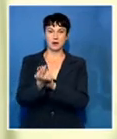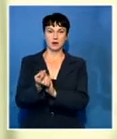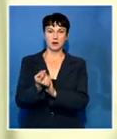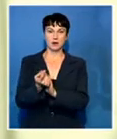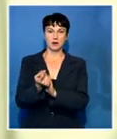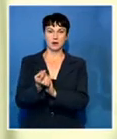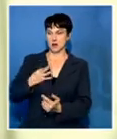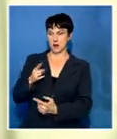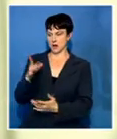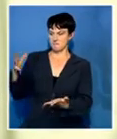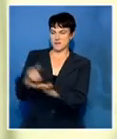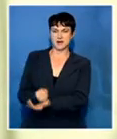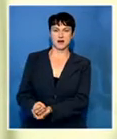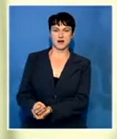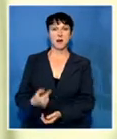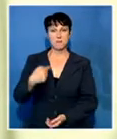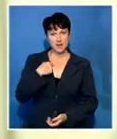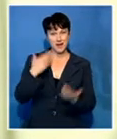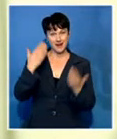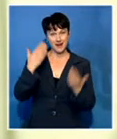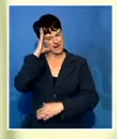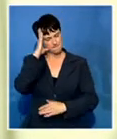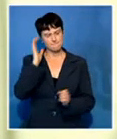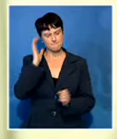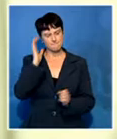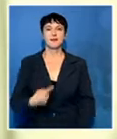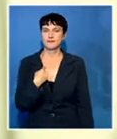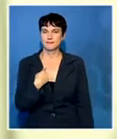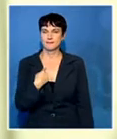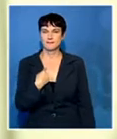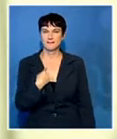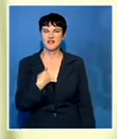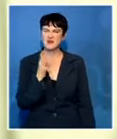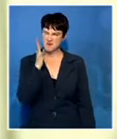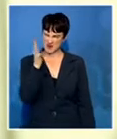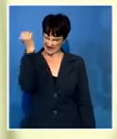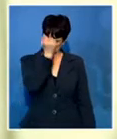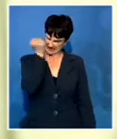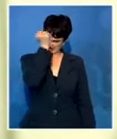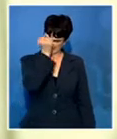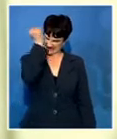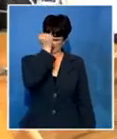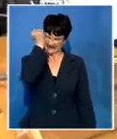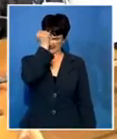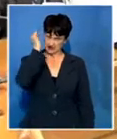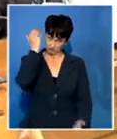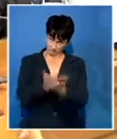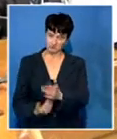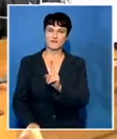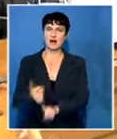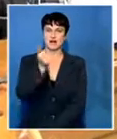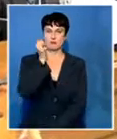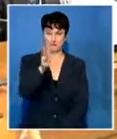like yourself is taken away. We'll never sleep. We'll never sleep. We'll look for you until we find you. In